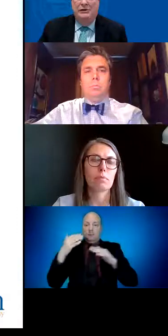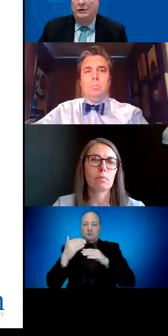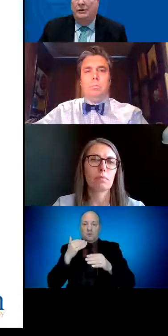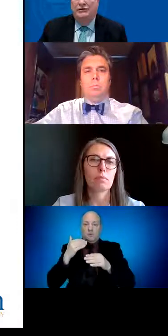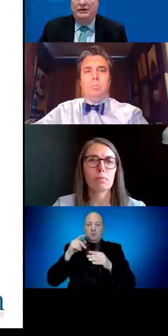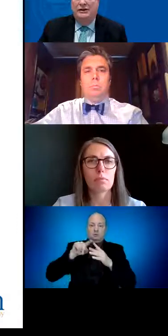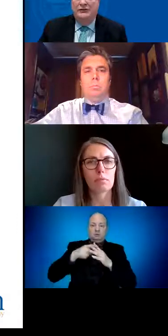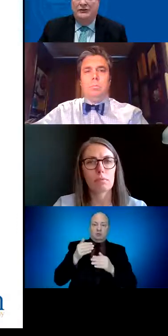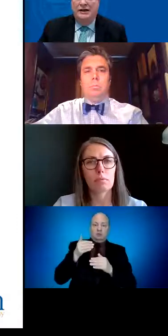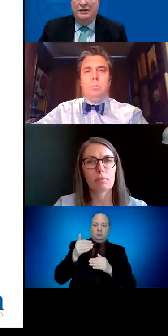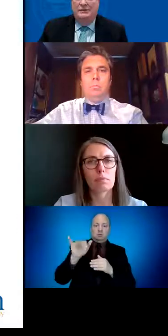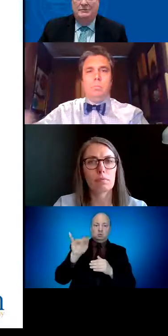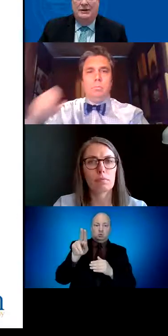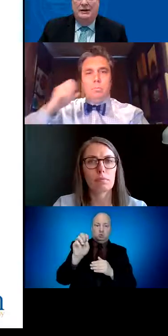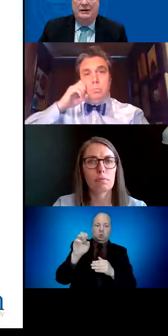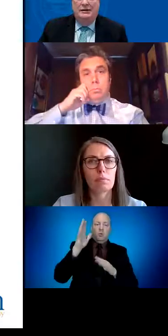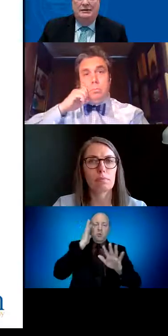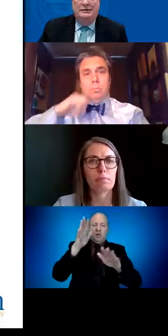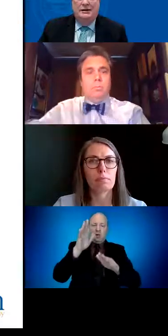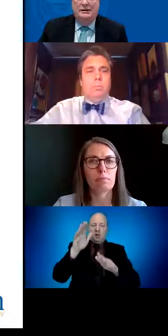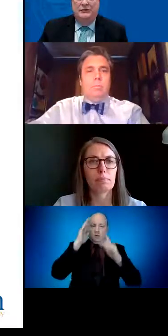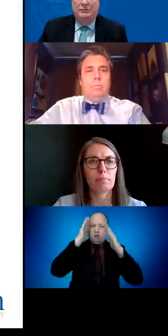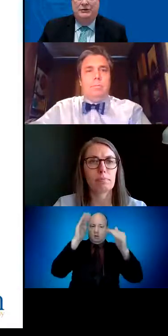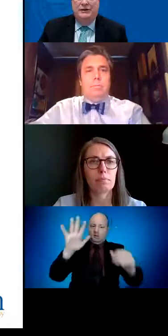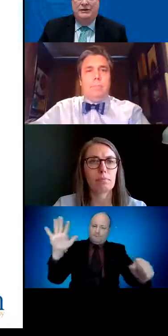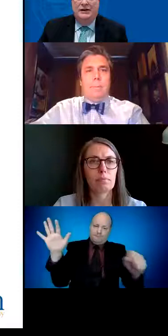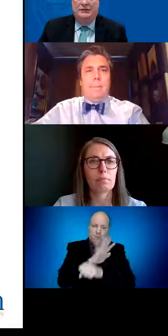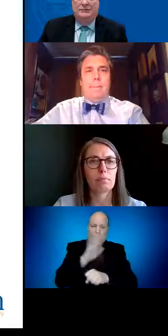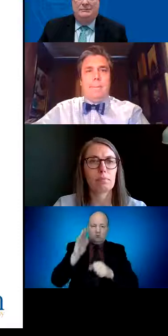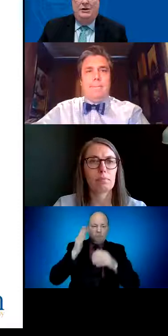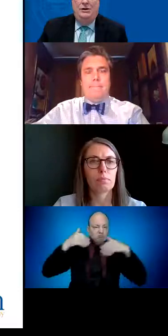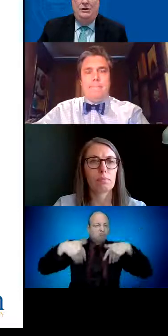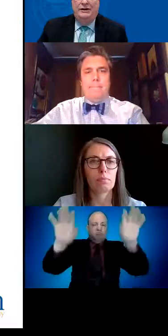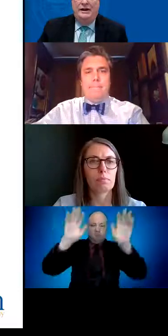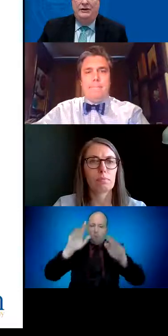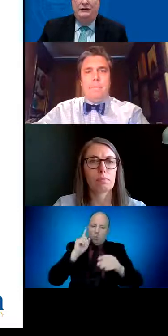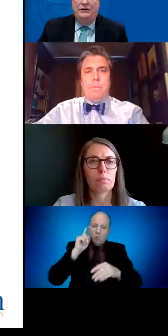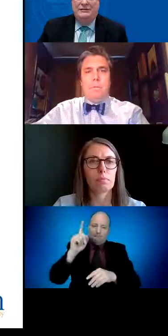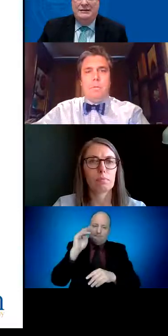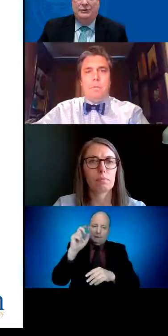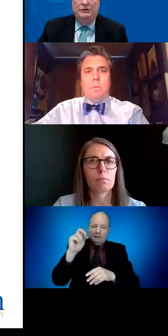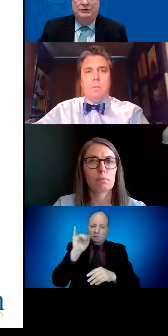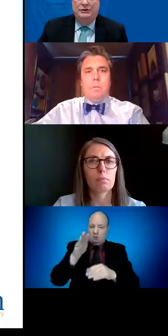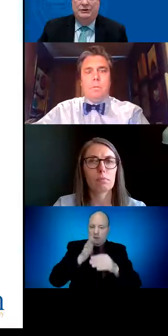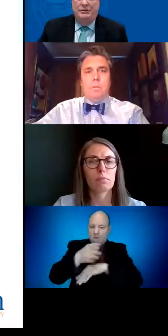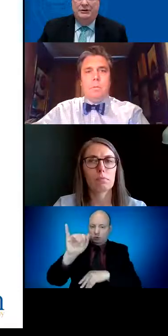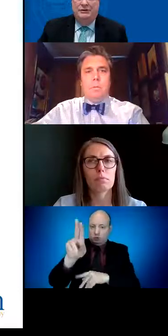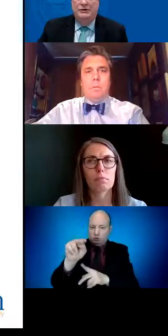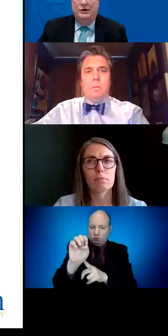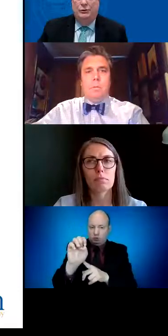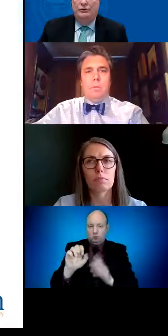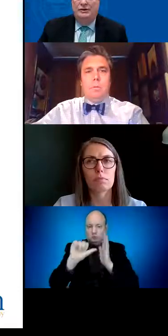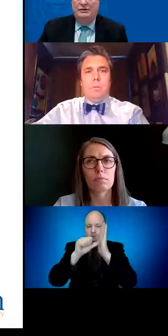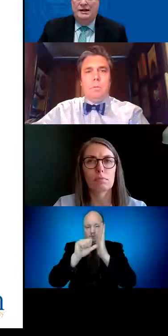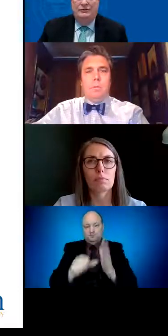However, our biggest challenges lie ahead. Getting enough people to take the vaccine. Right now, as we get deeper into the senior population,